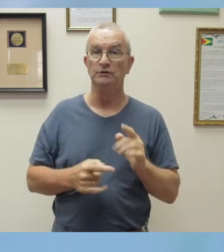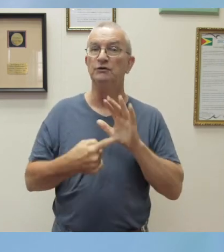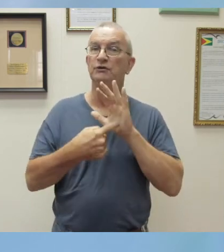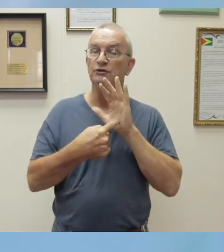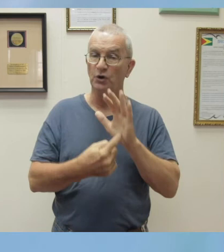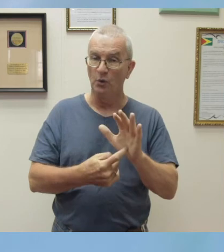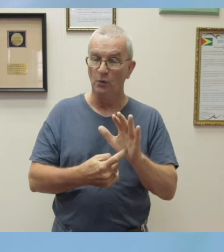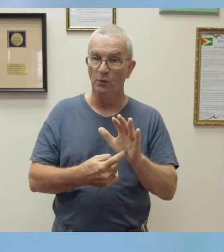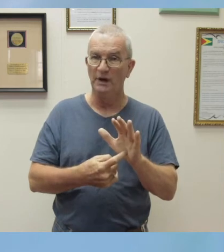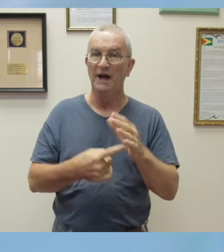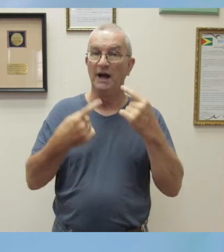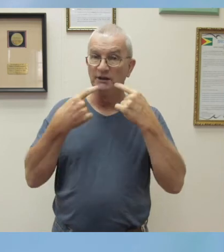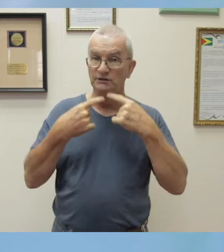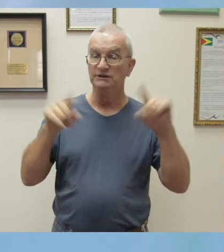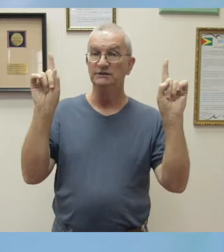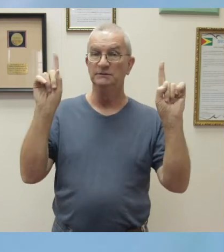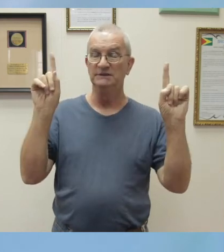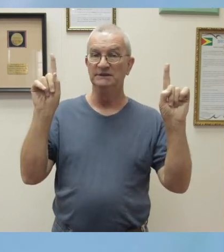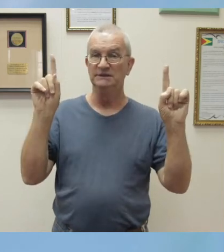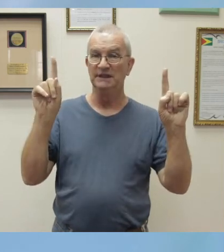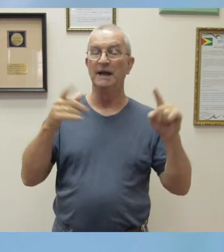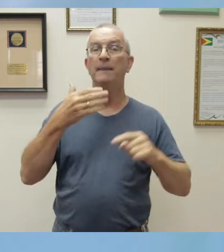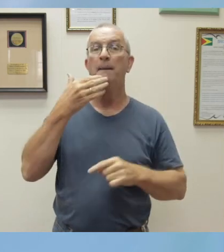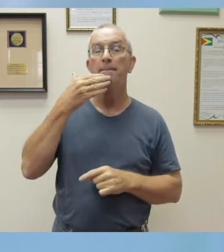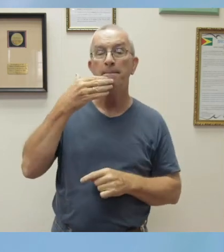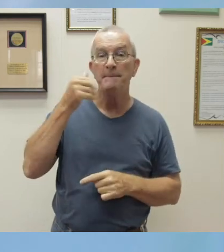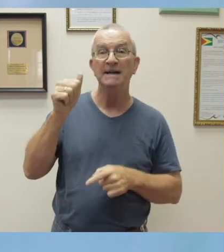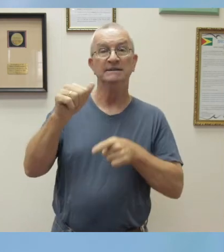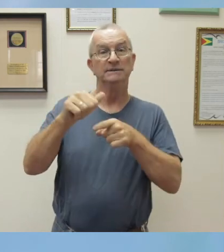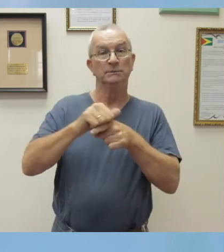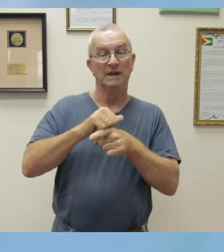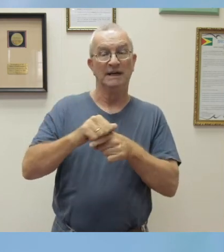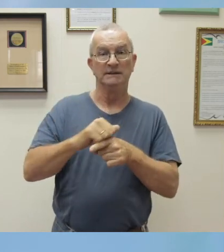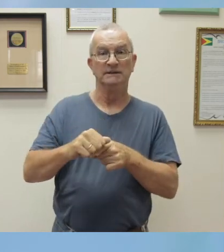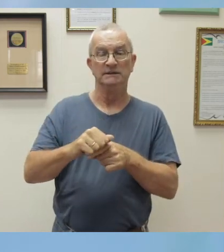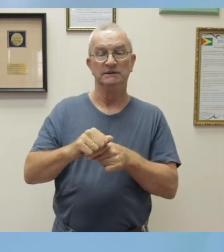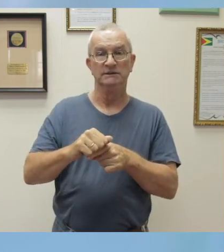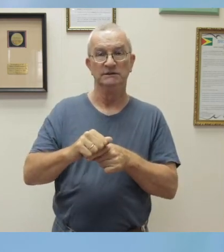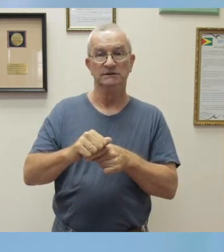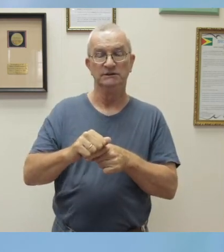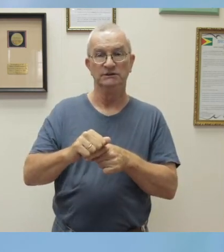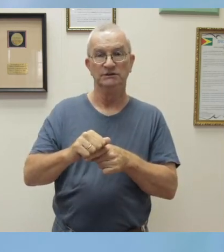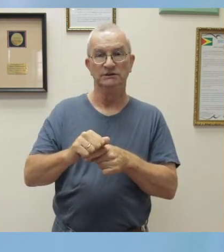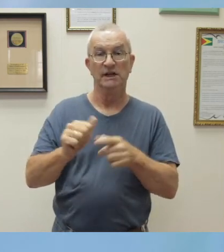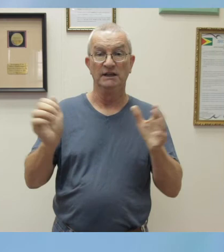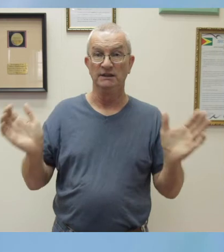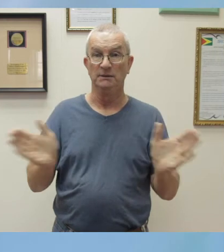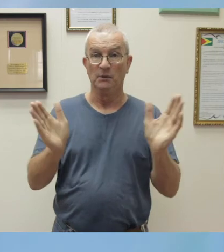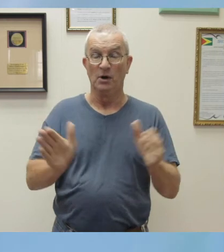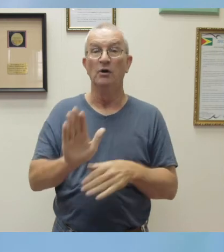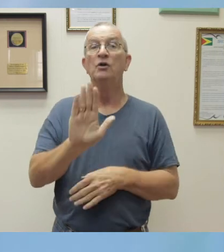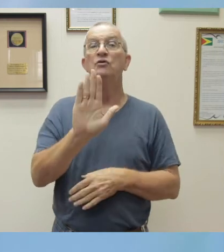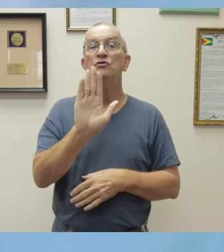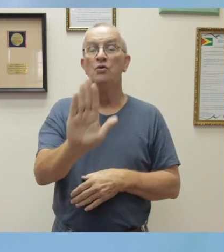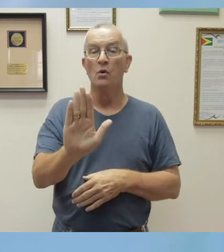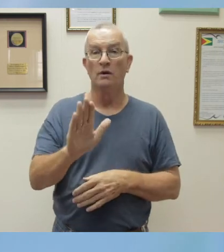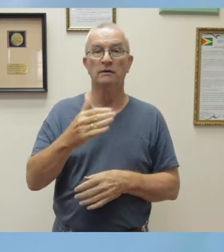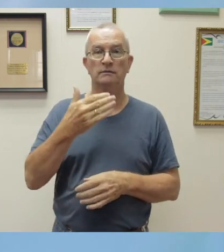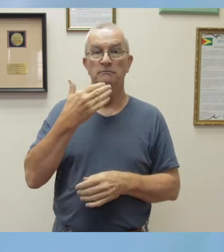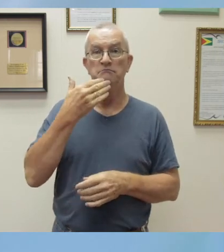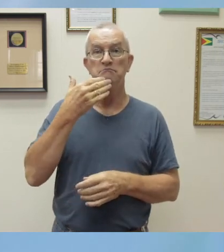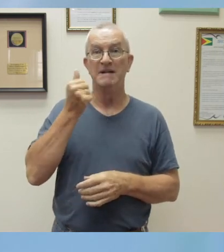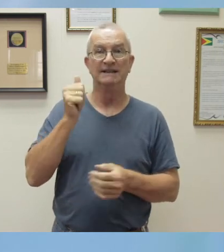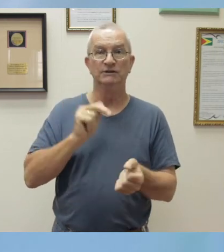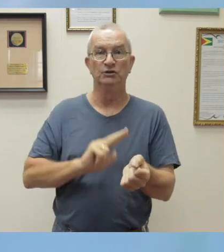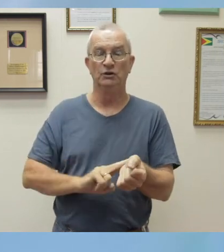and the best practices and promote your champions. I call